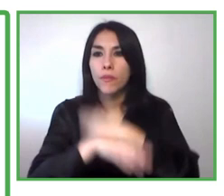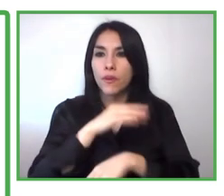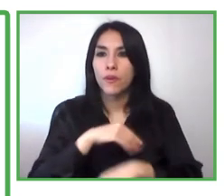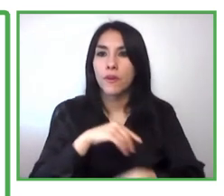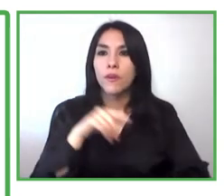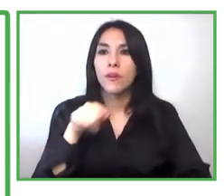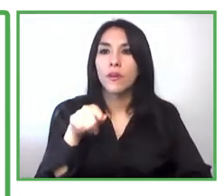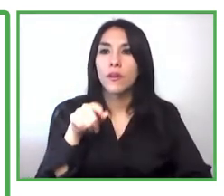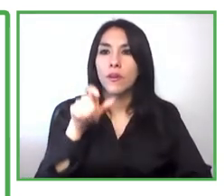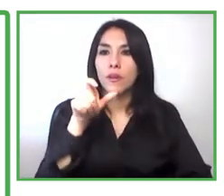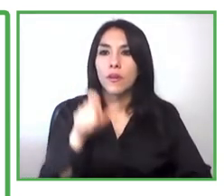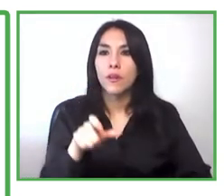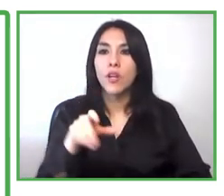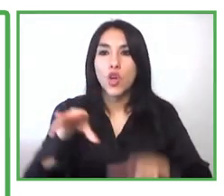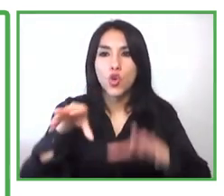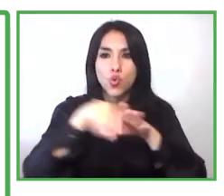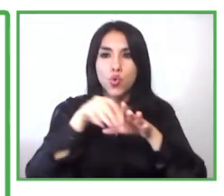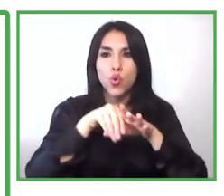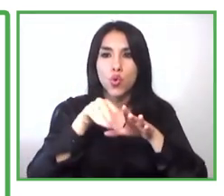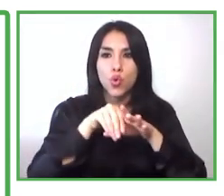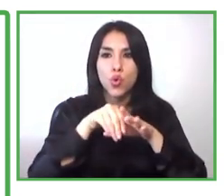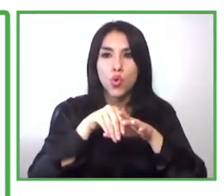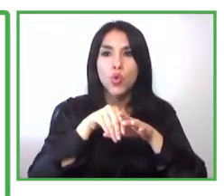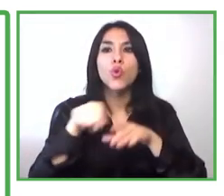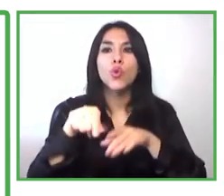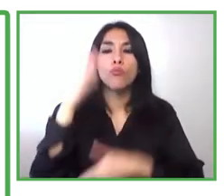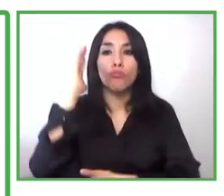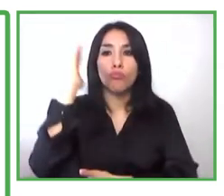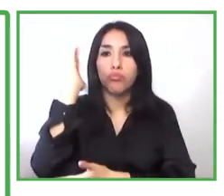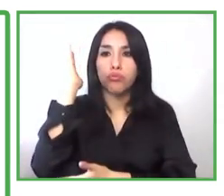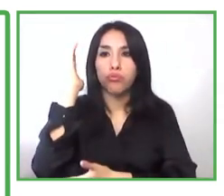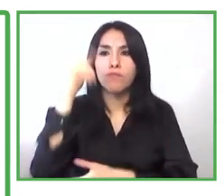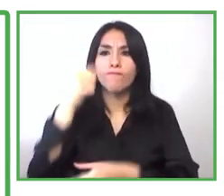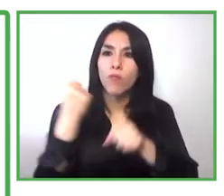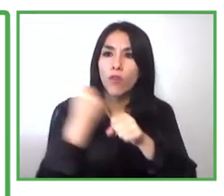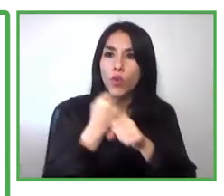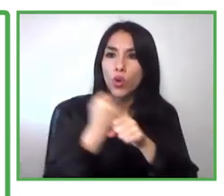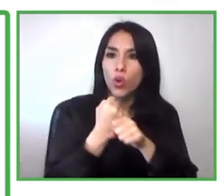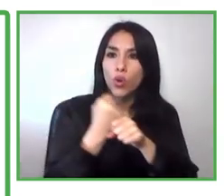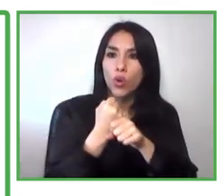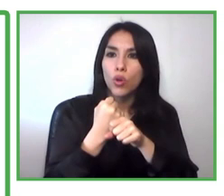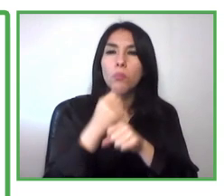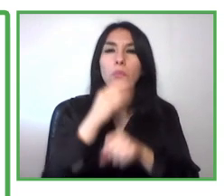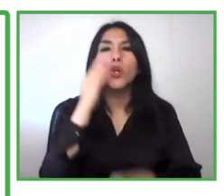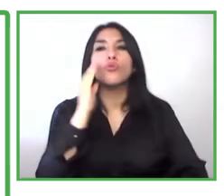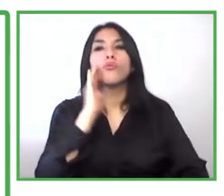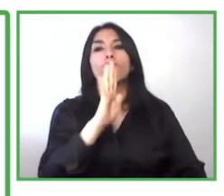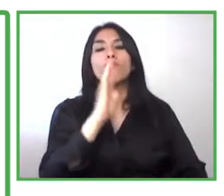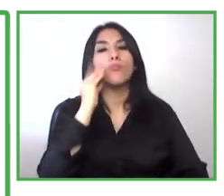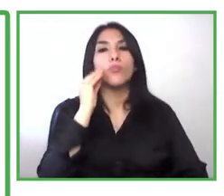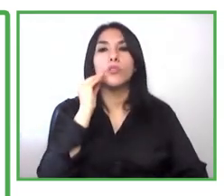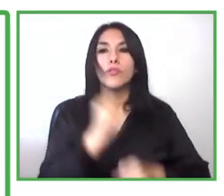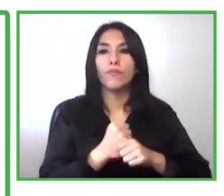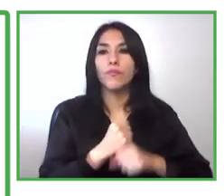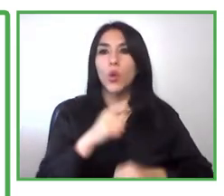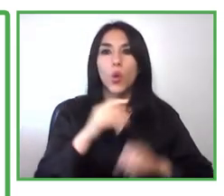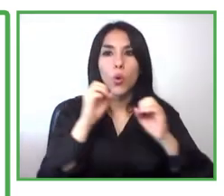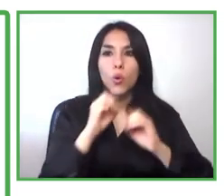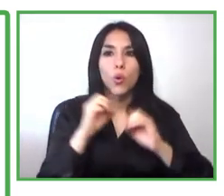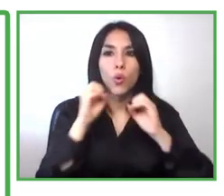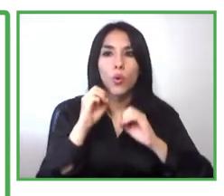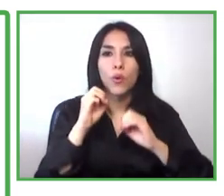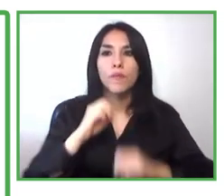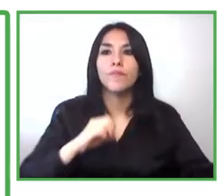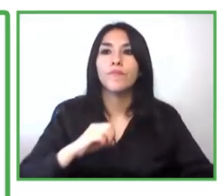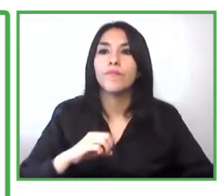the person who are working that are have experience in working they don't have the knowledge nor the tools to support